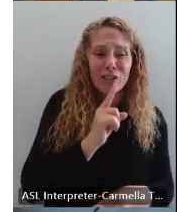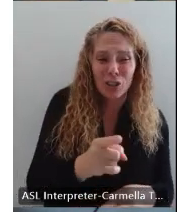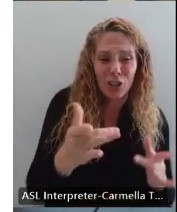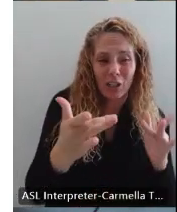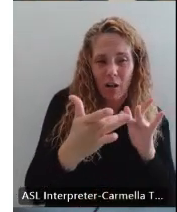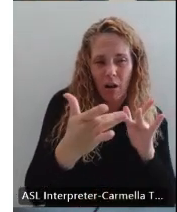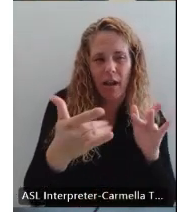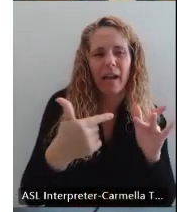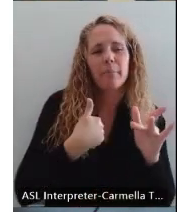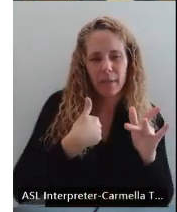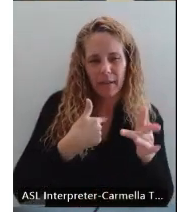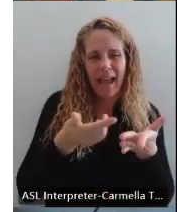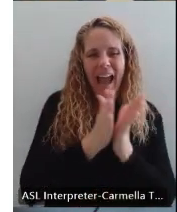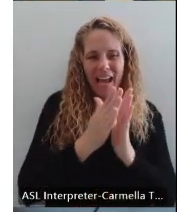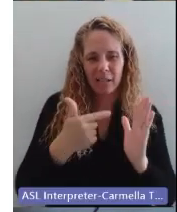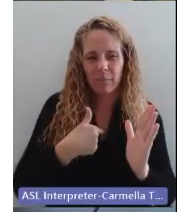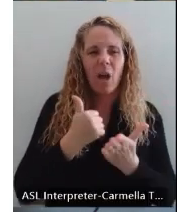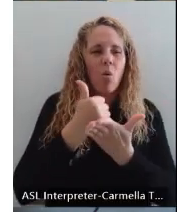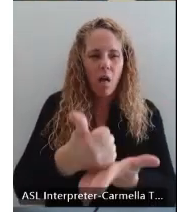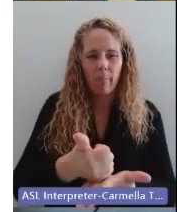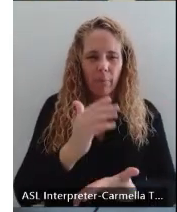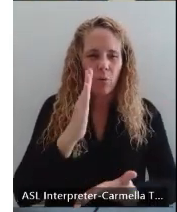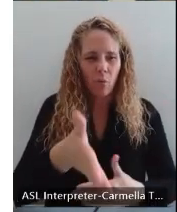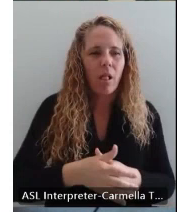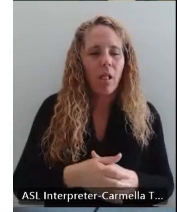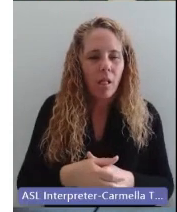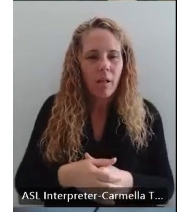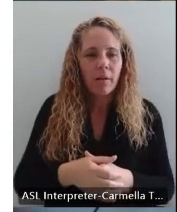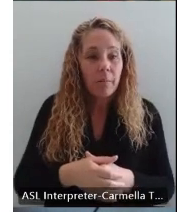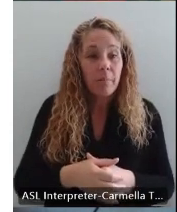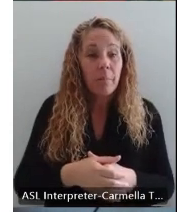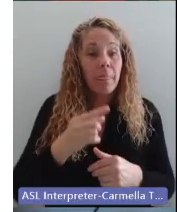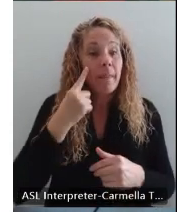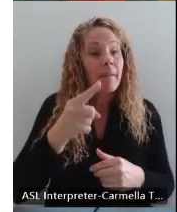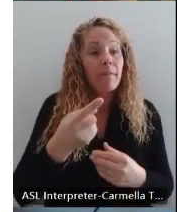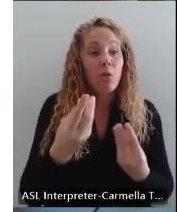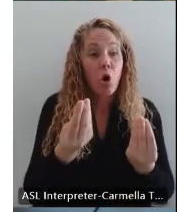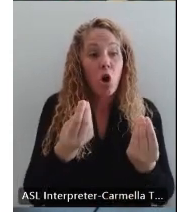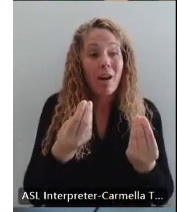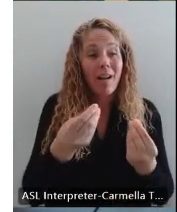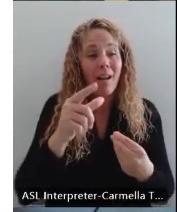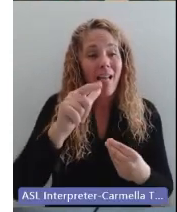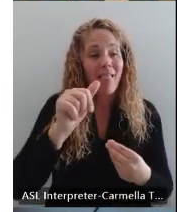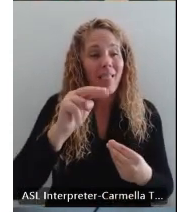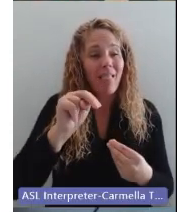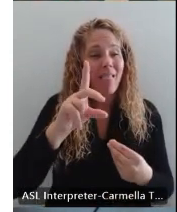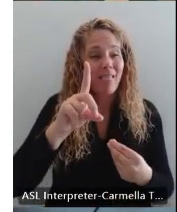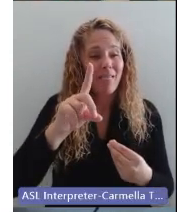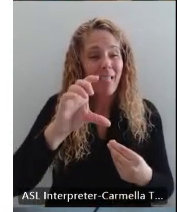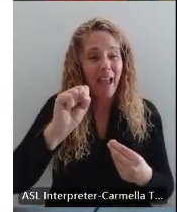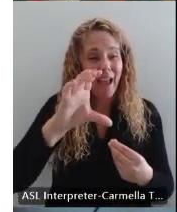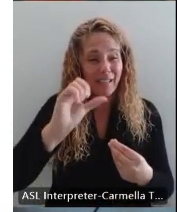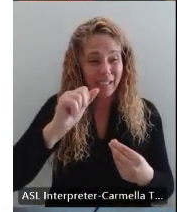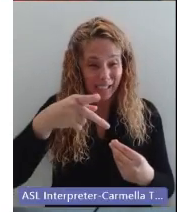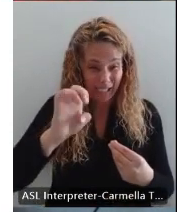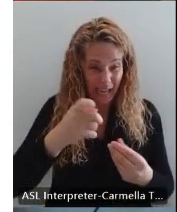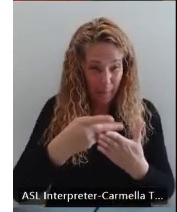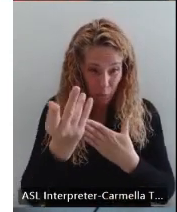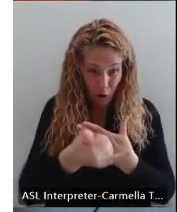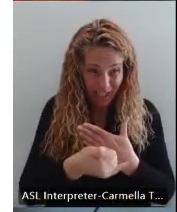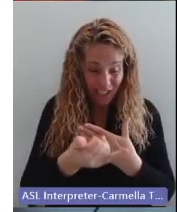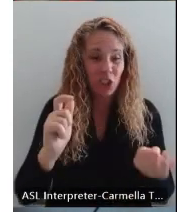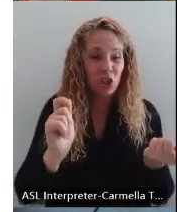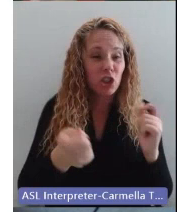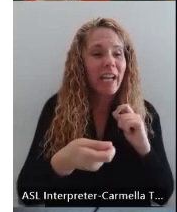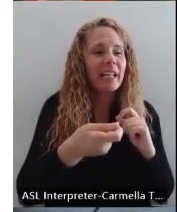out to me and I will help you. And for landscape projects, if you are converting your landscape from